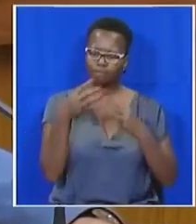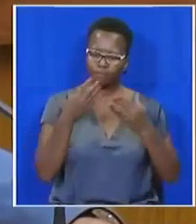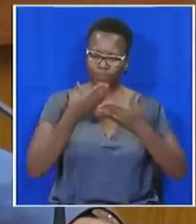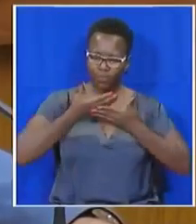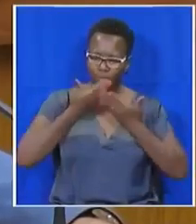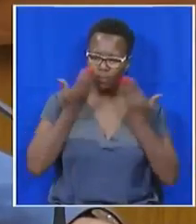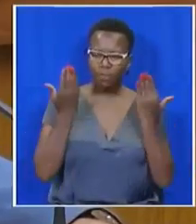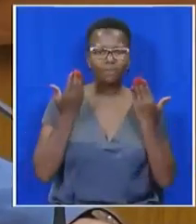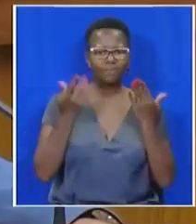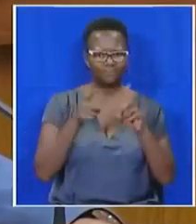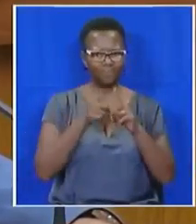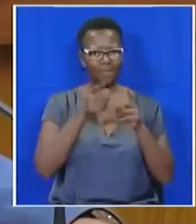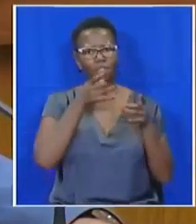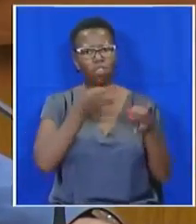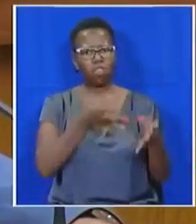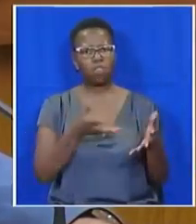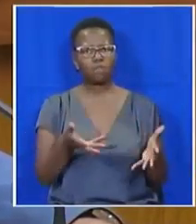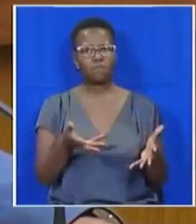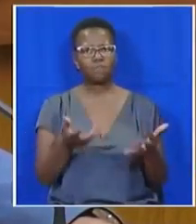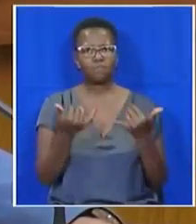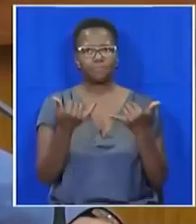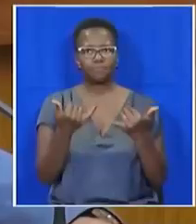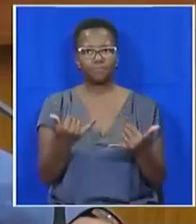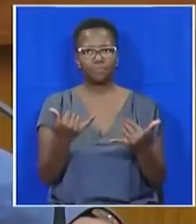The DA believes that in a fair society...